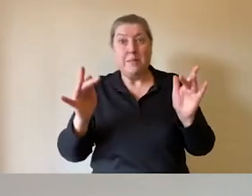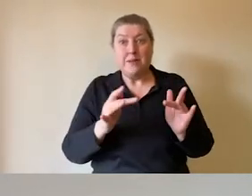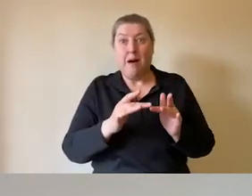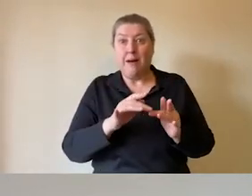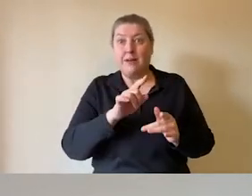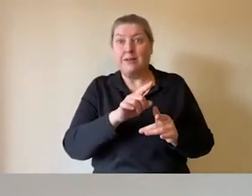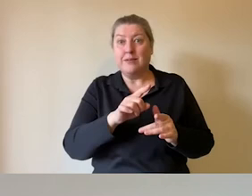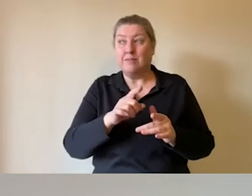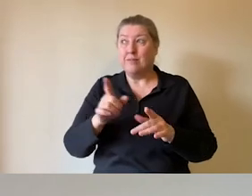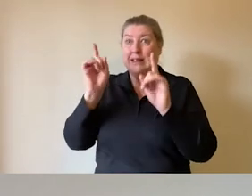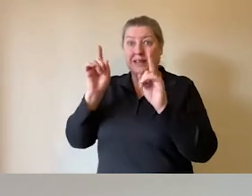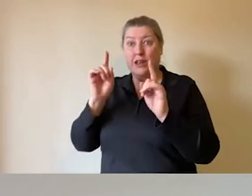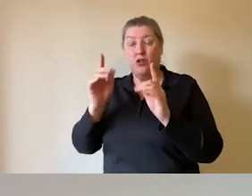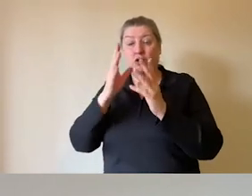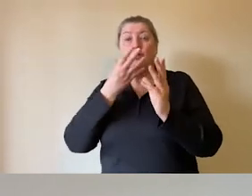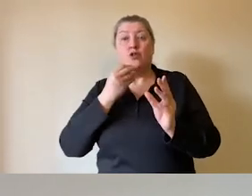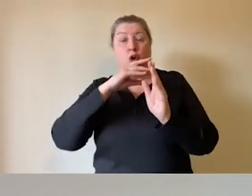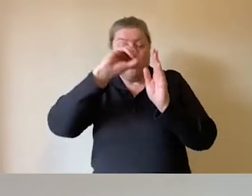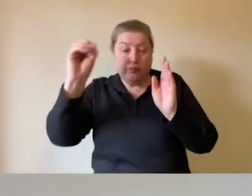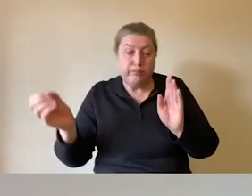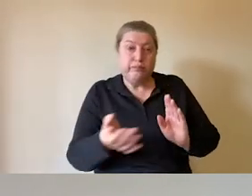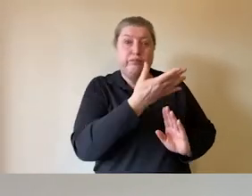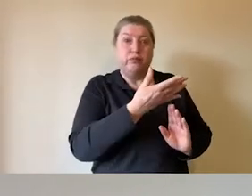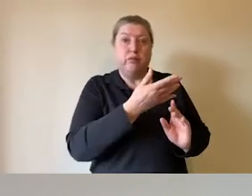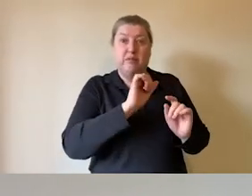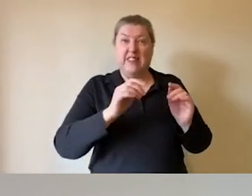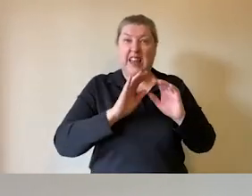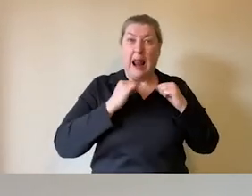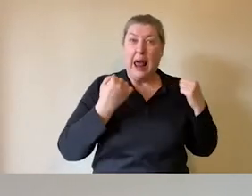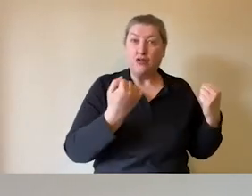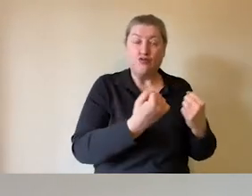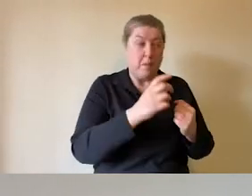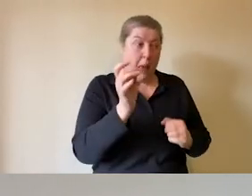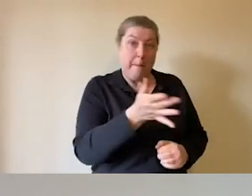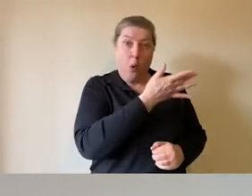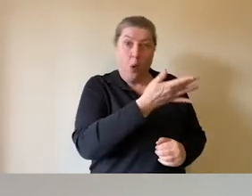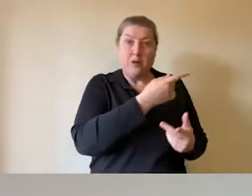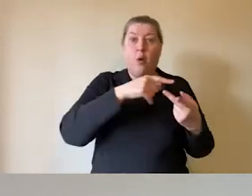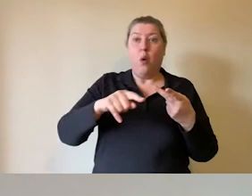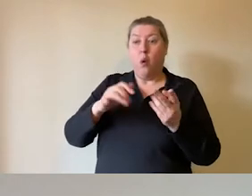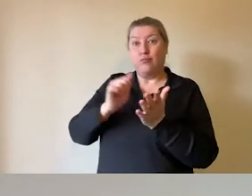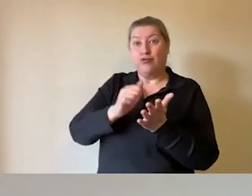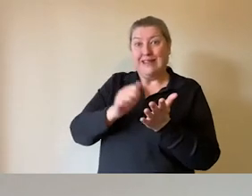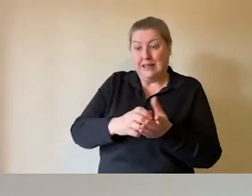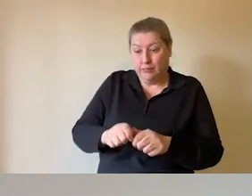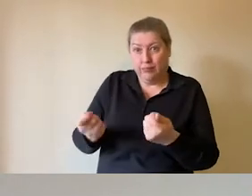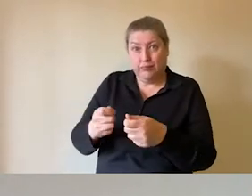Teachers could either run them through their whiteboard in the classroom or print them out. And in fact, on one occasion,